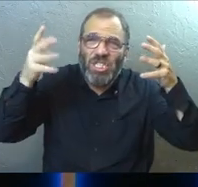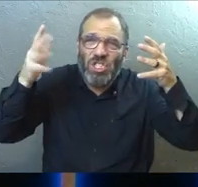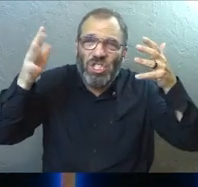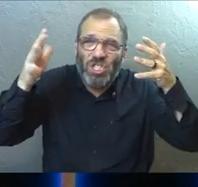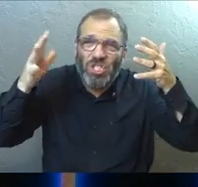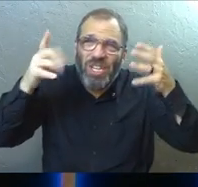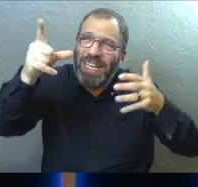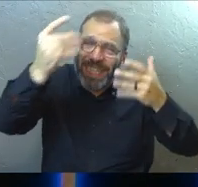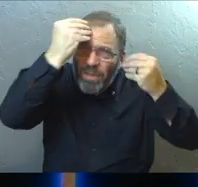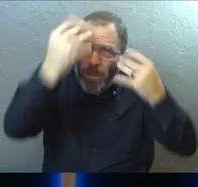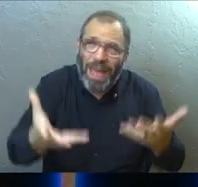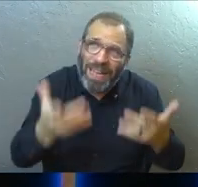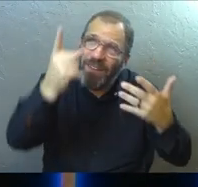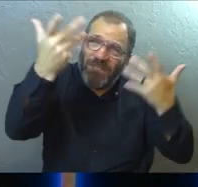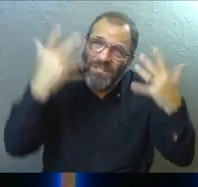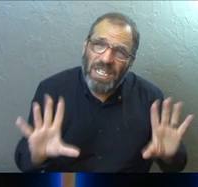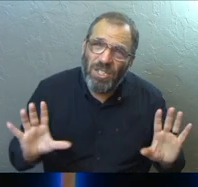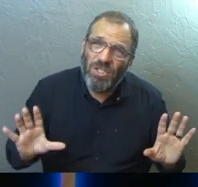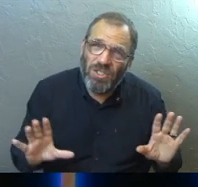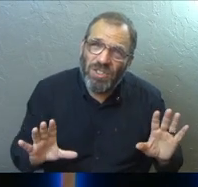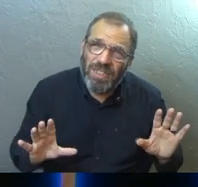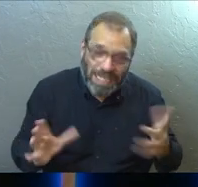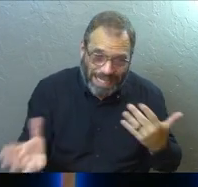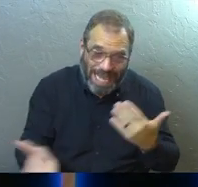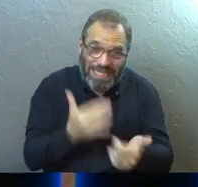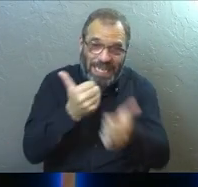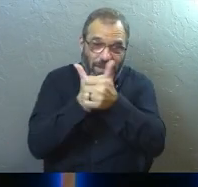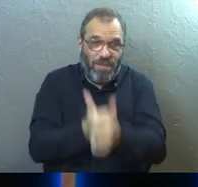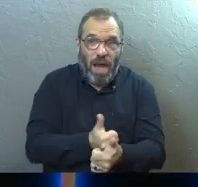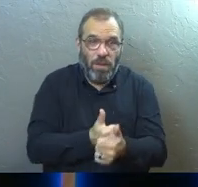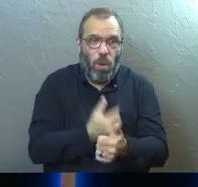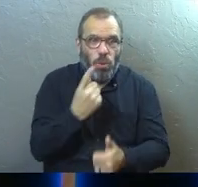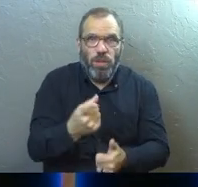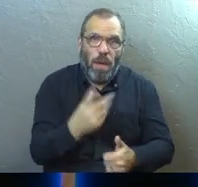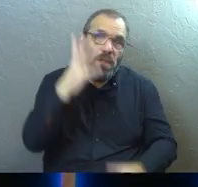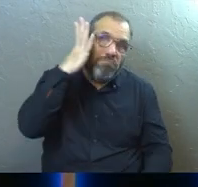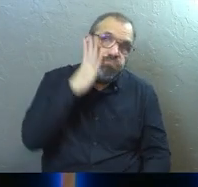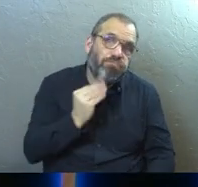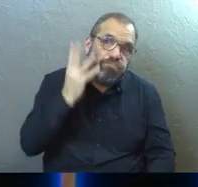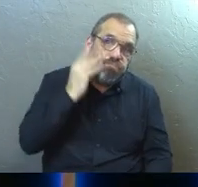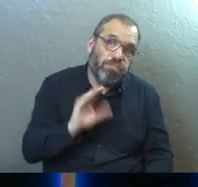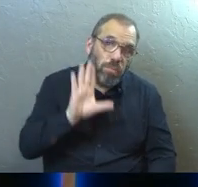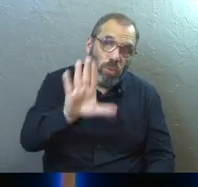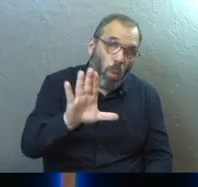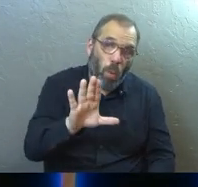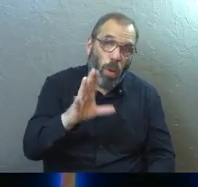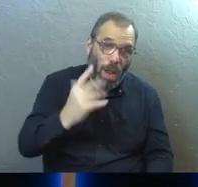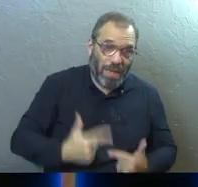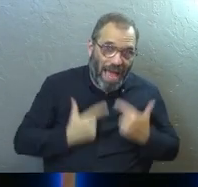He was obedient. It's easier to follow somebody who's walked in your shoes before.